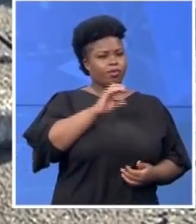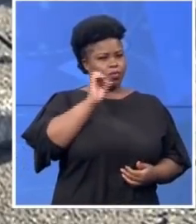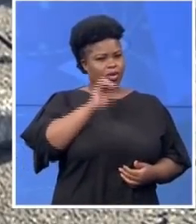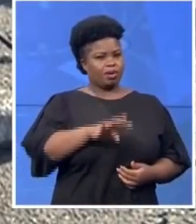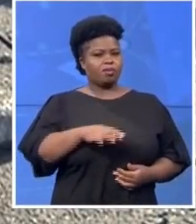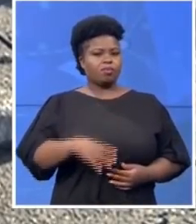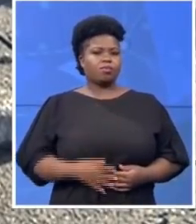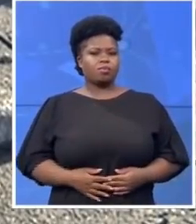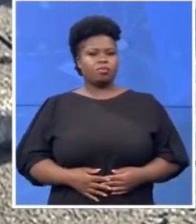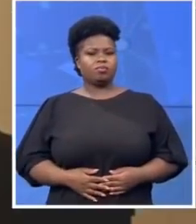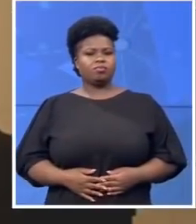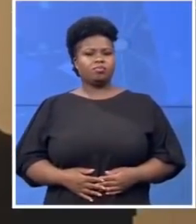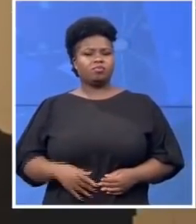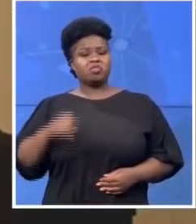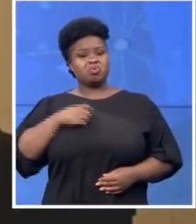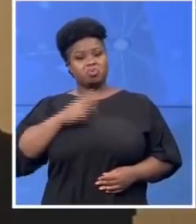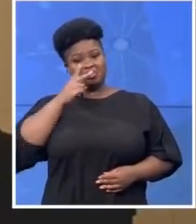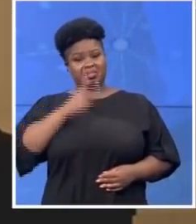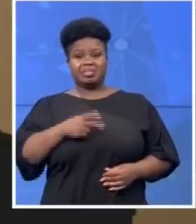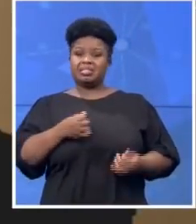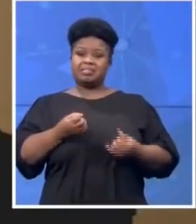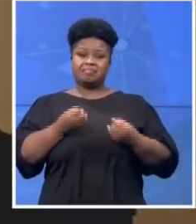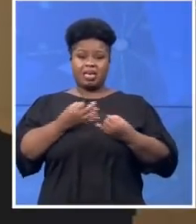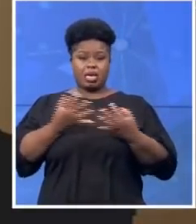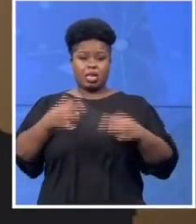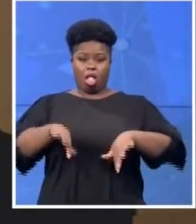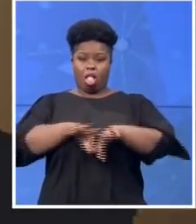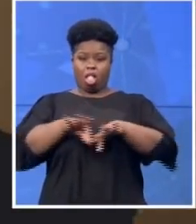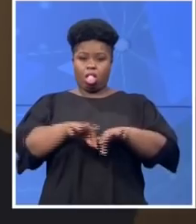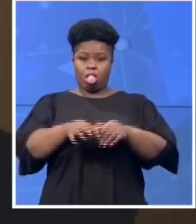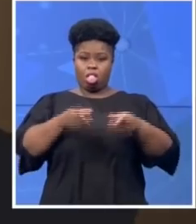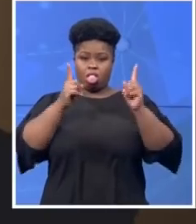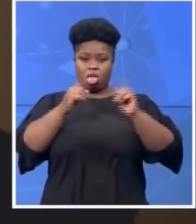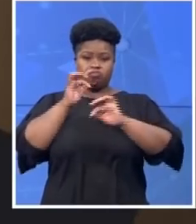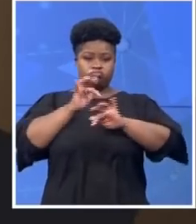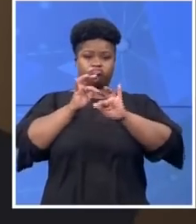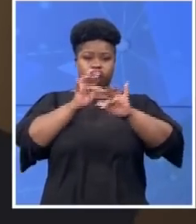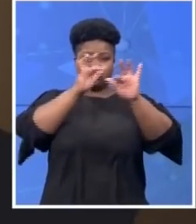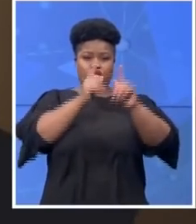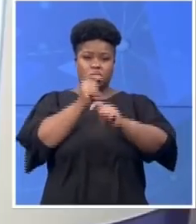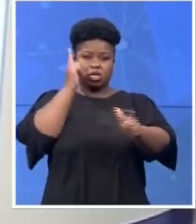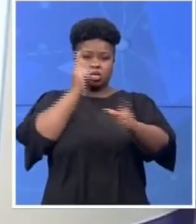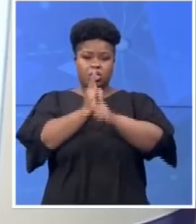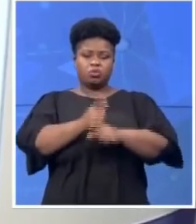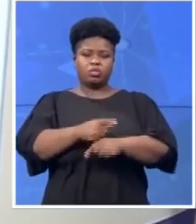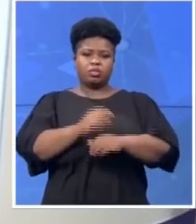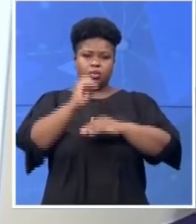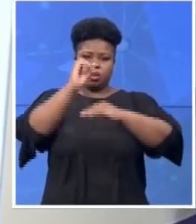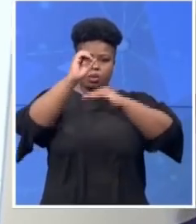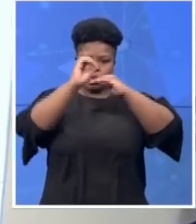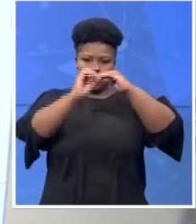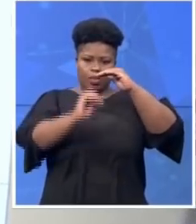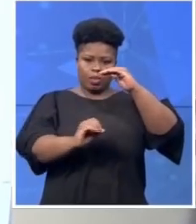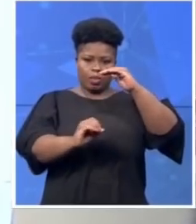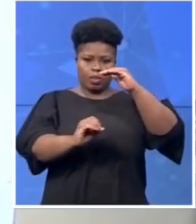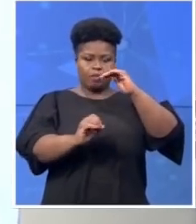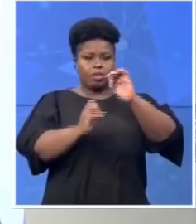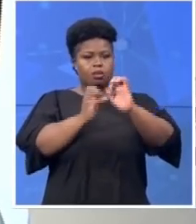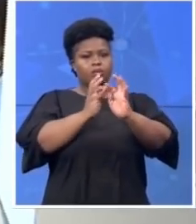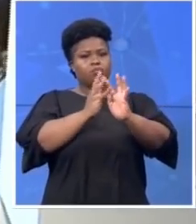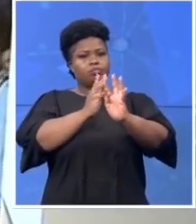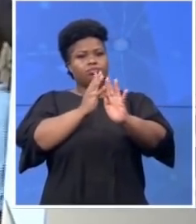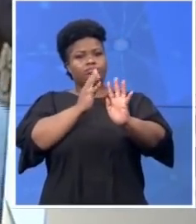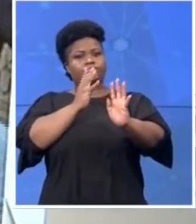in the township. And as the sun set, long queues, over 6.1 million